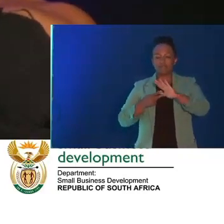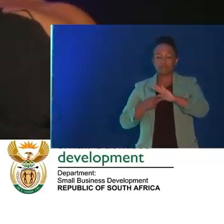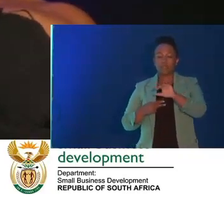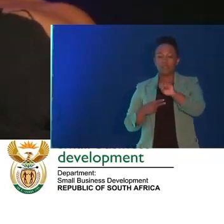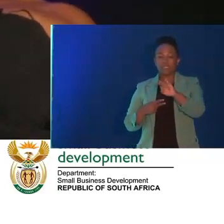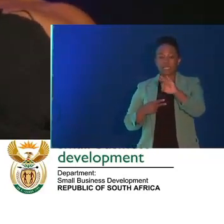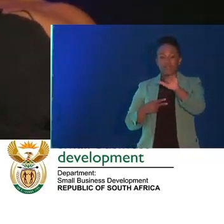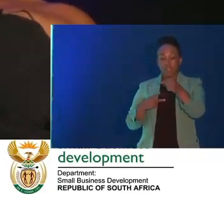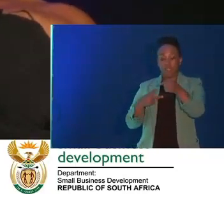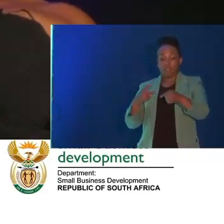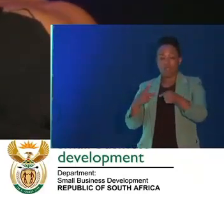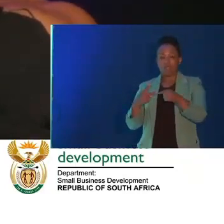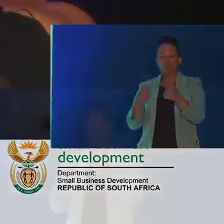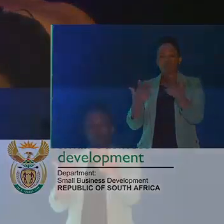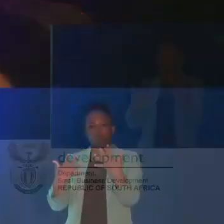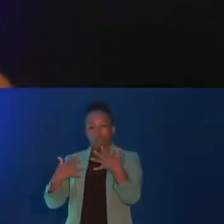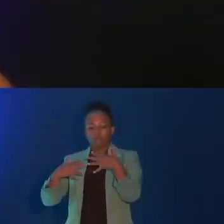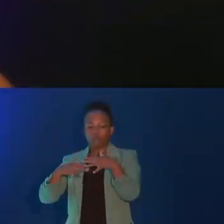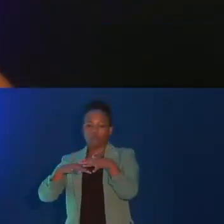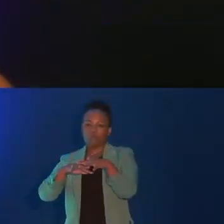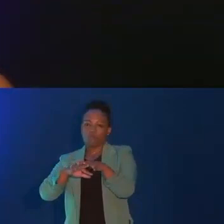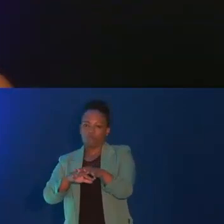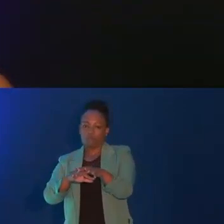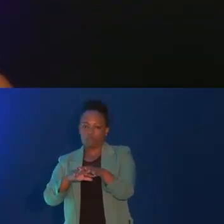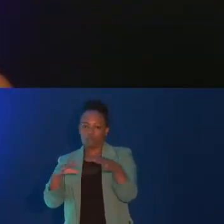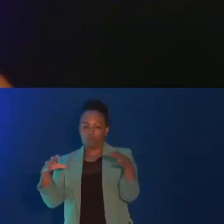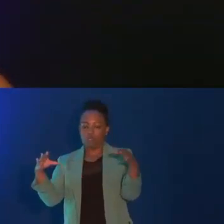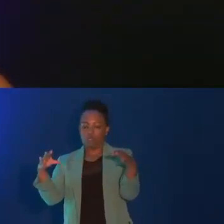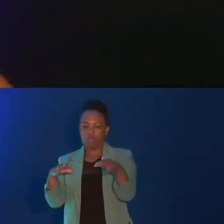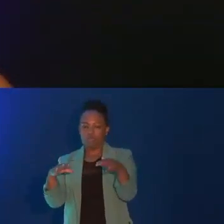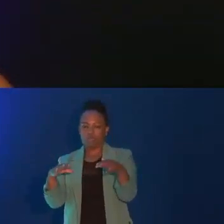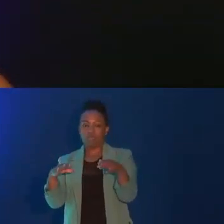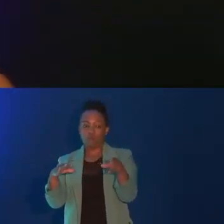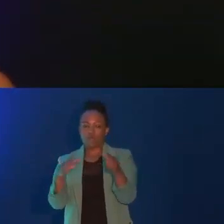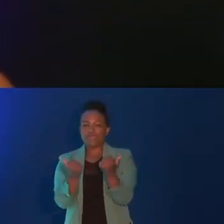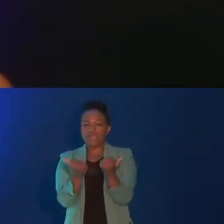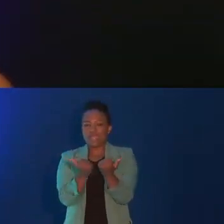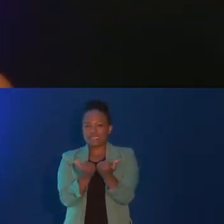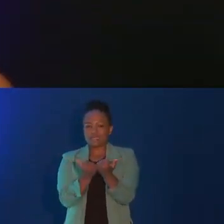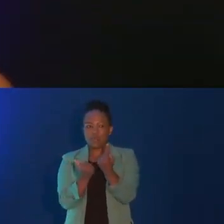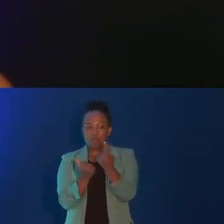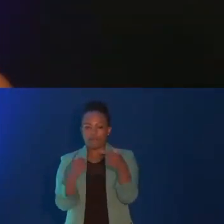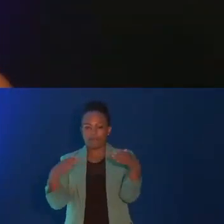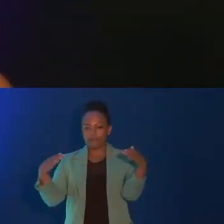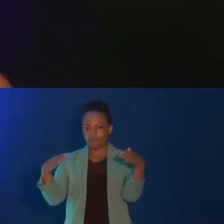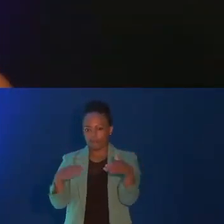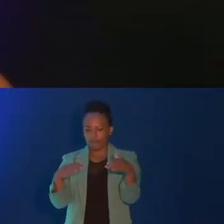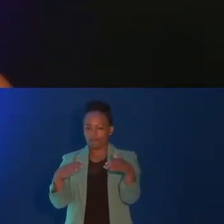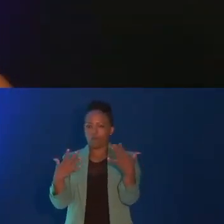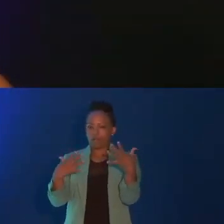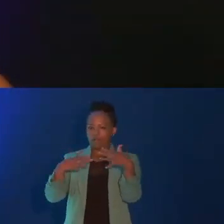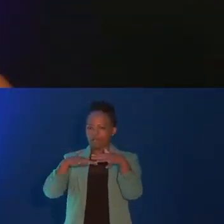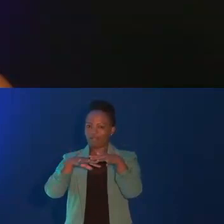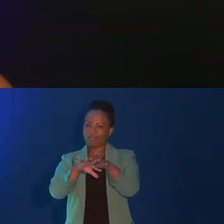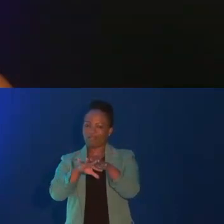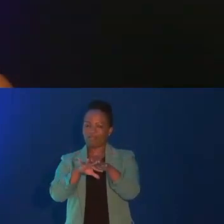Development Bank of South Africa into one small business development agency. This will better integrate and